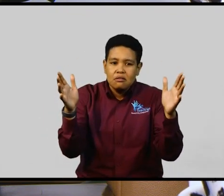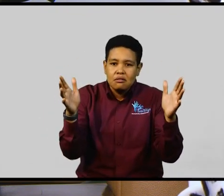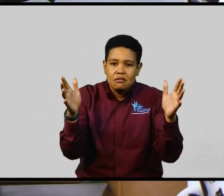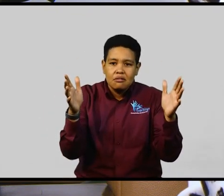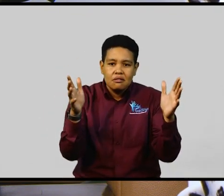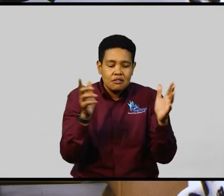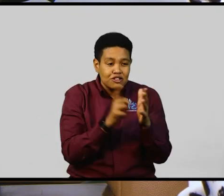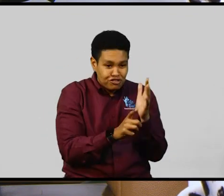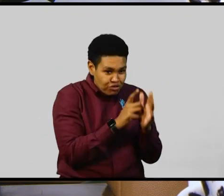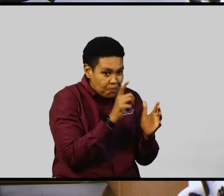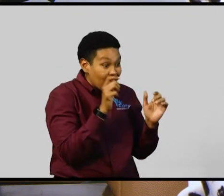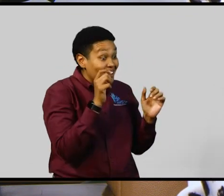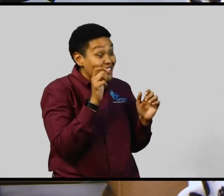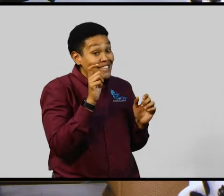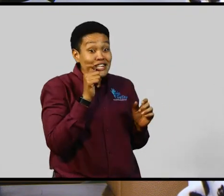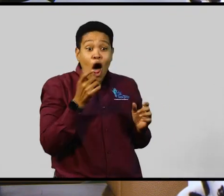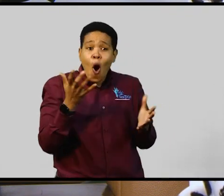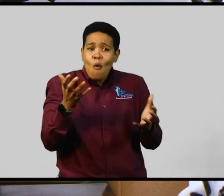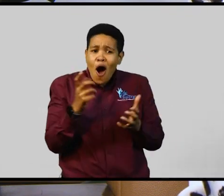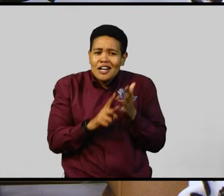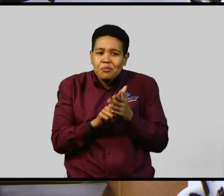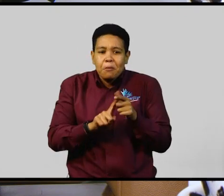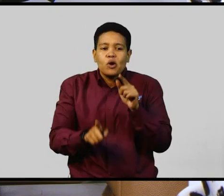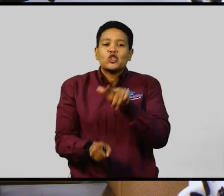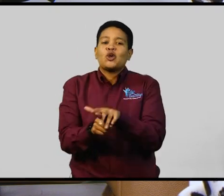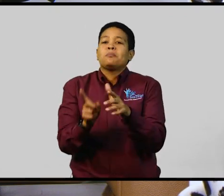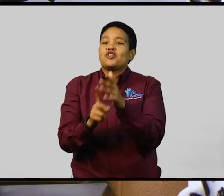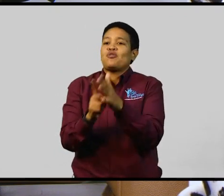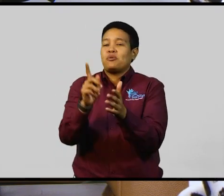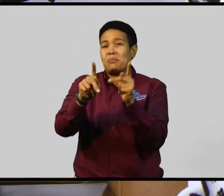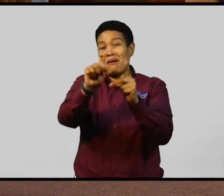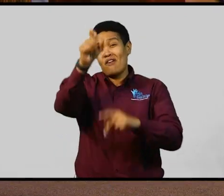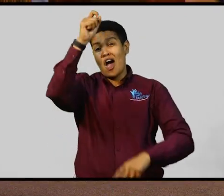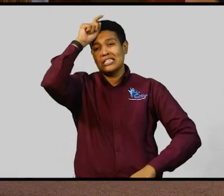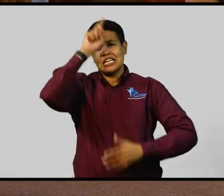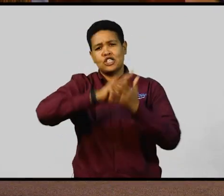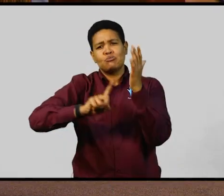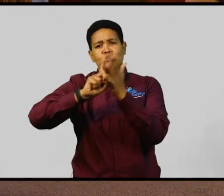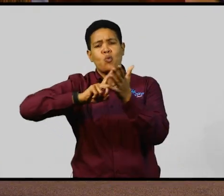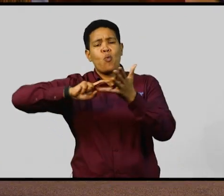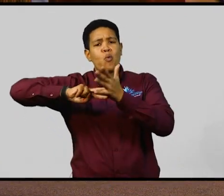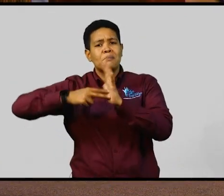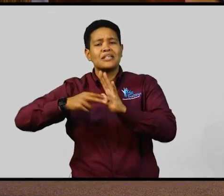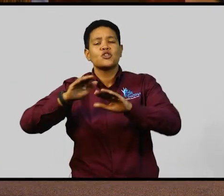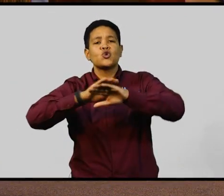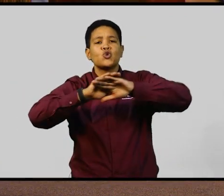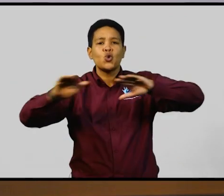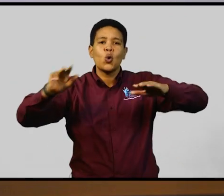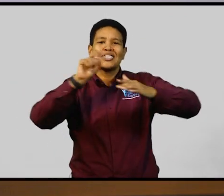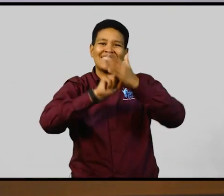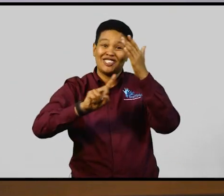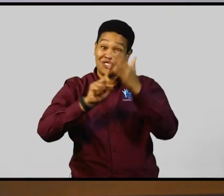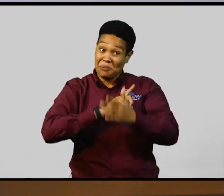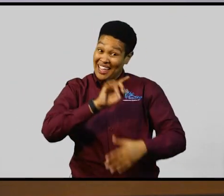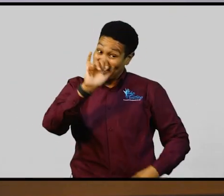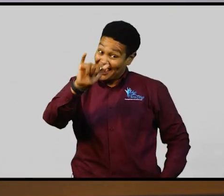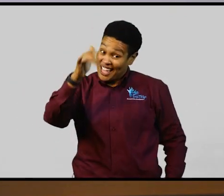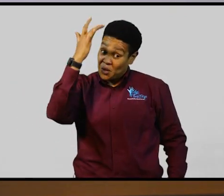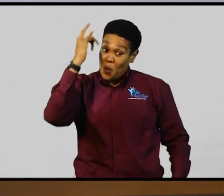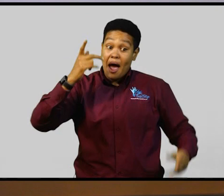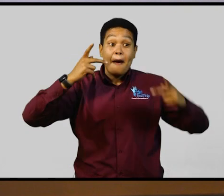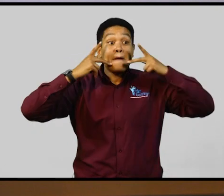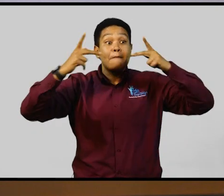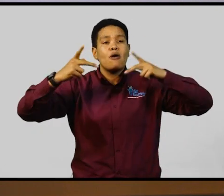to understand and know as a society what it means so that they do not discriminate. And that is why the public education